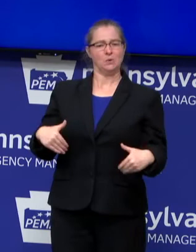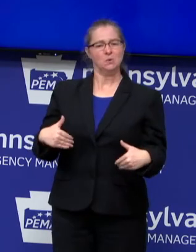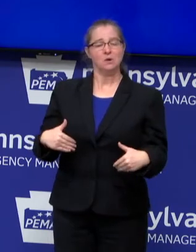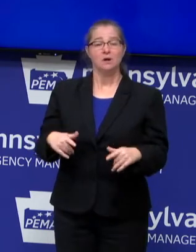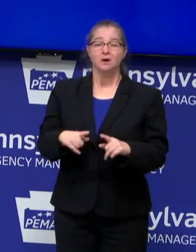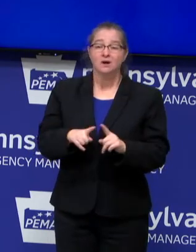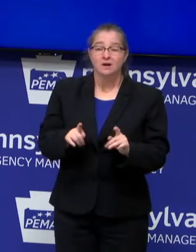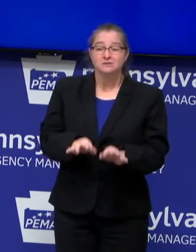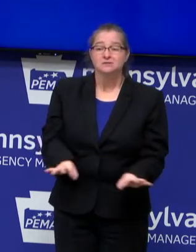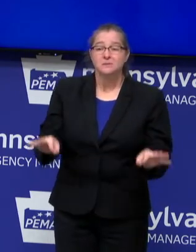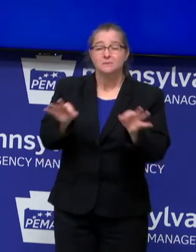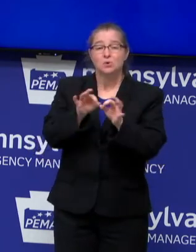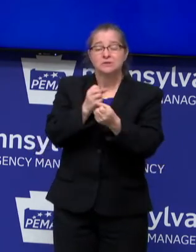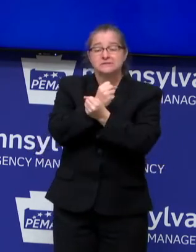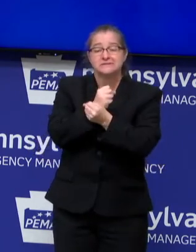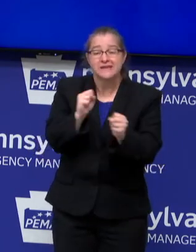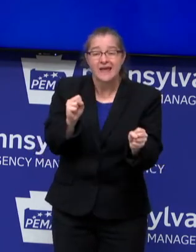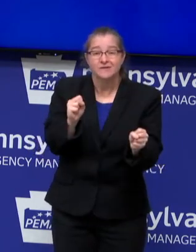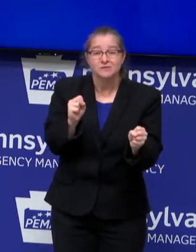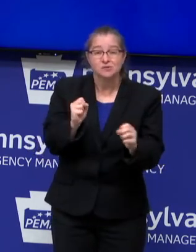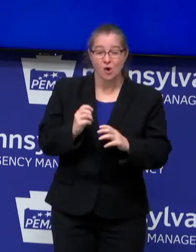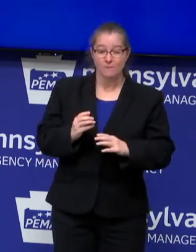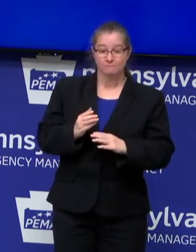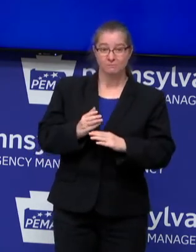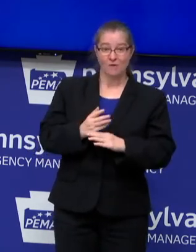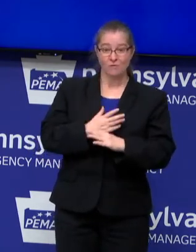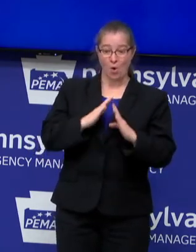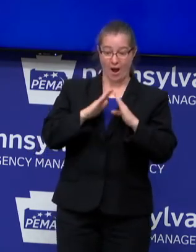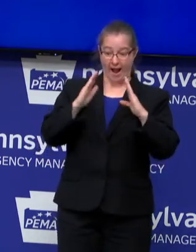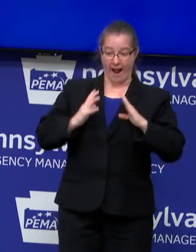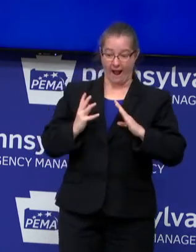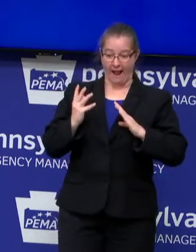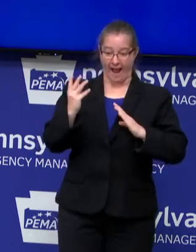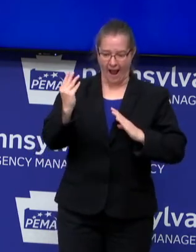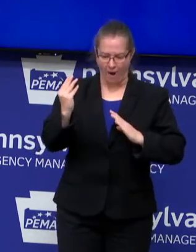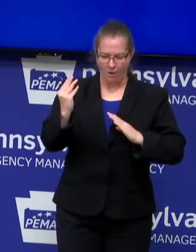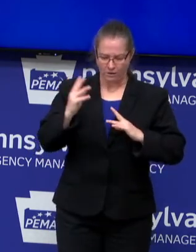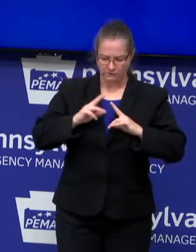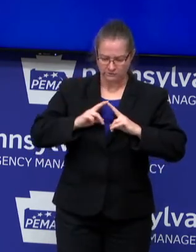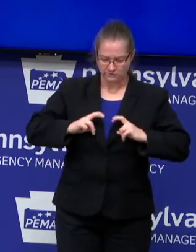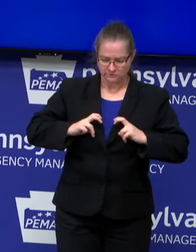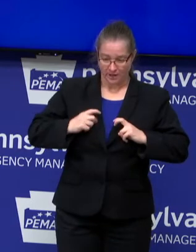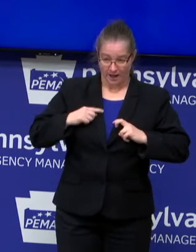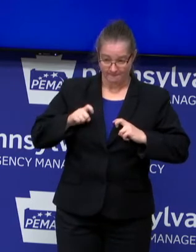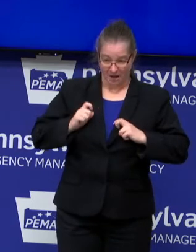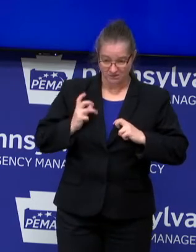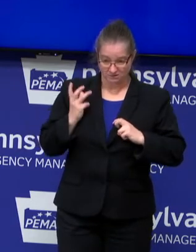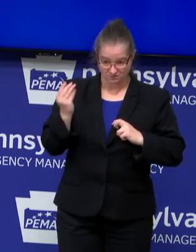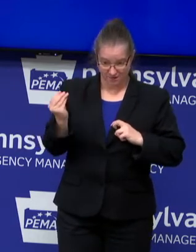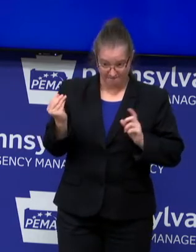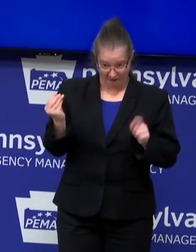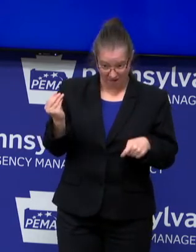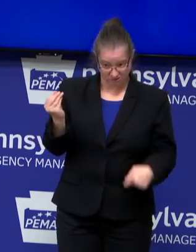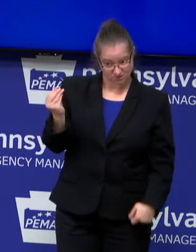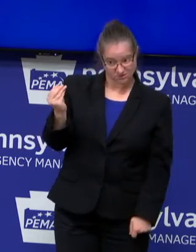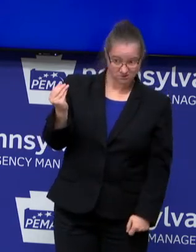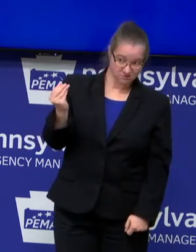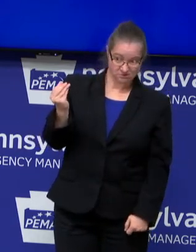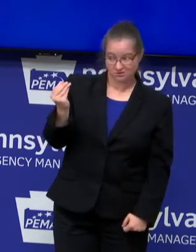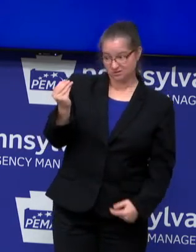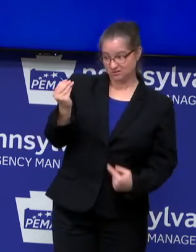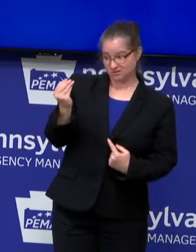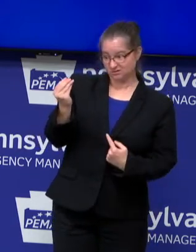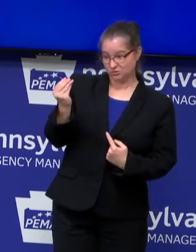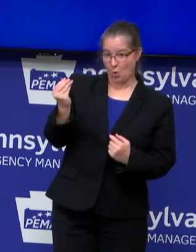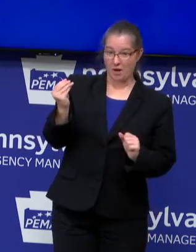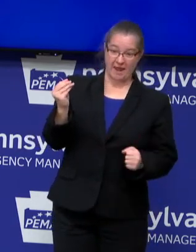safe. So before you leave home, ask yourself, do I really need to make this trip? Do I need to really leave?